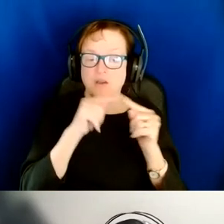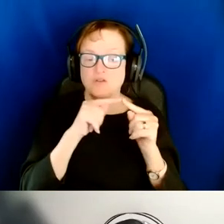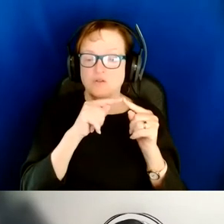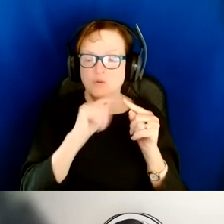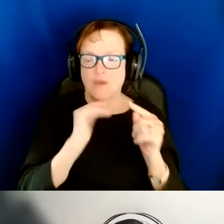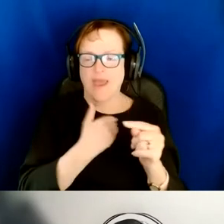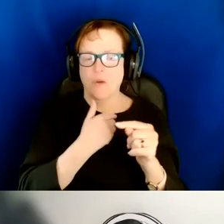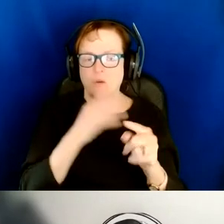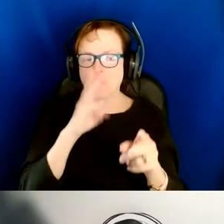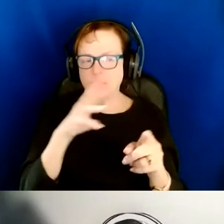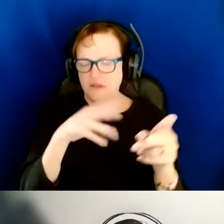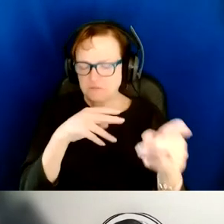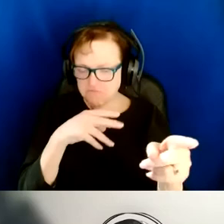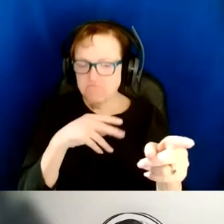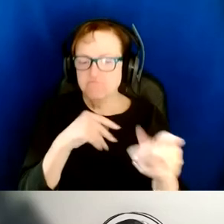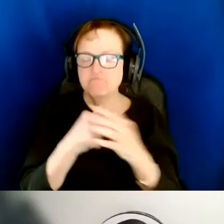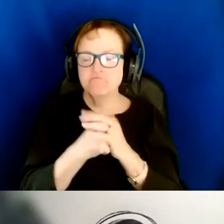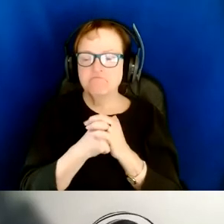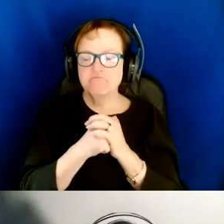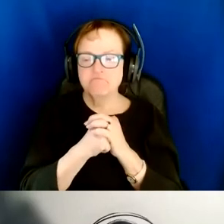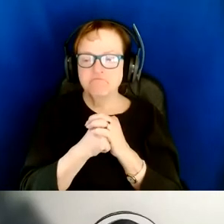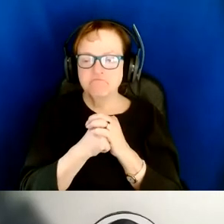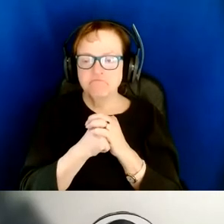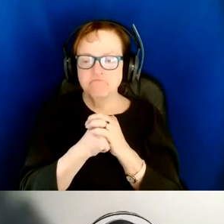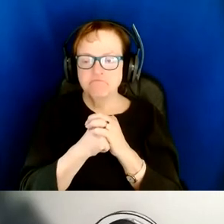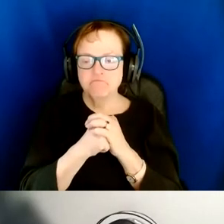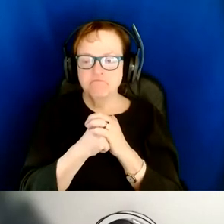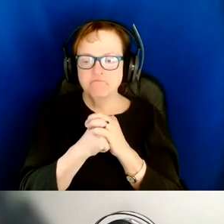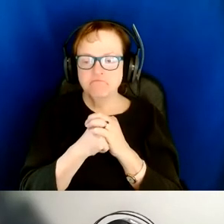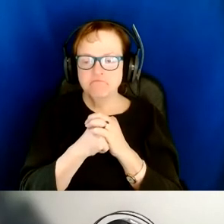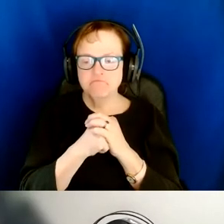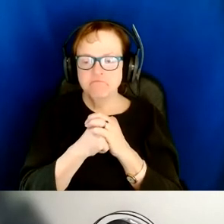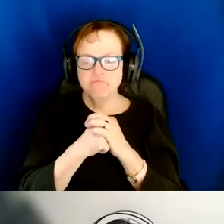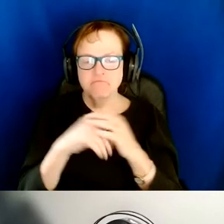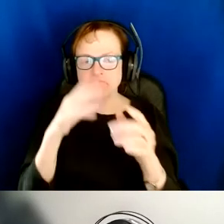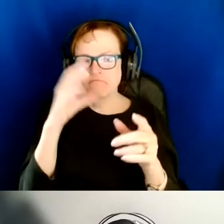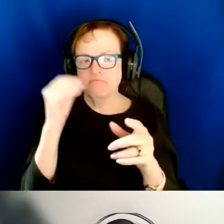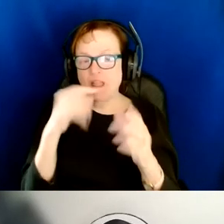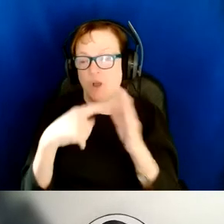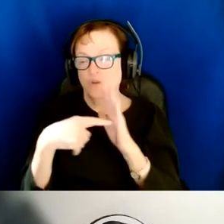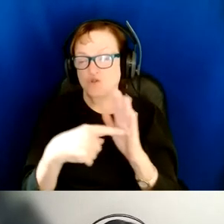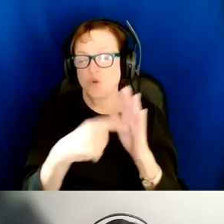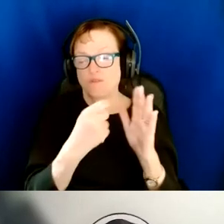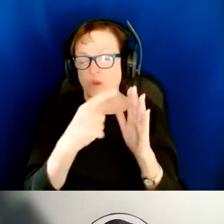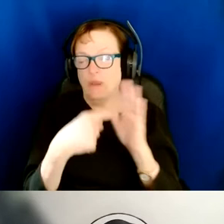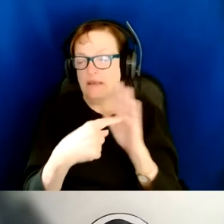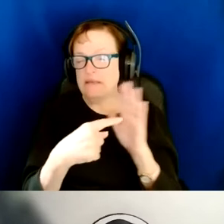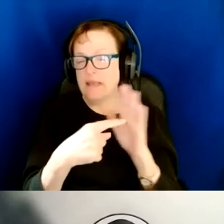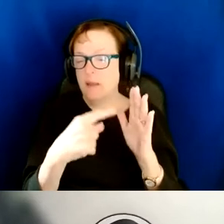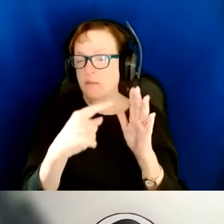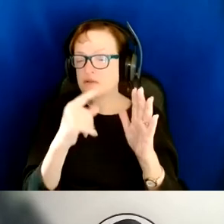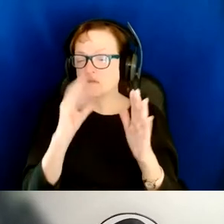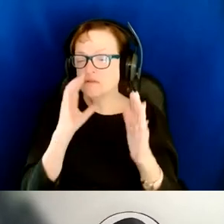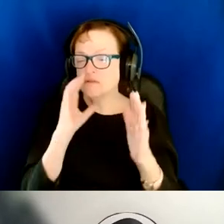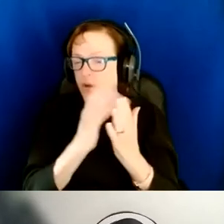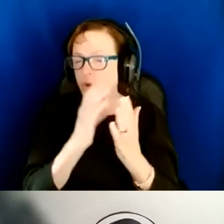and i'm going to just show you a few examples of uh of photos that we've uh photos